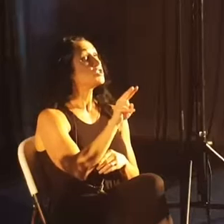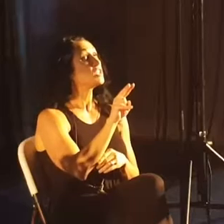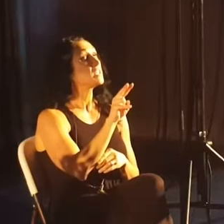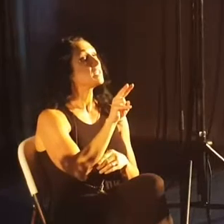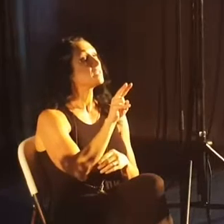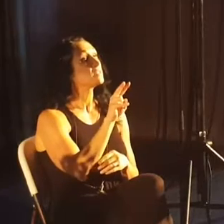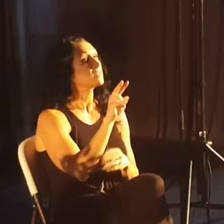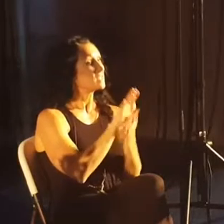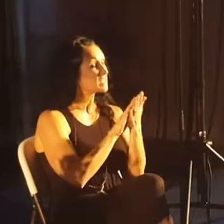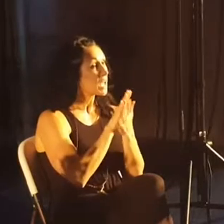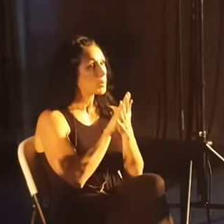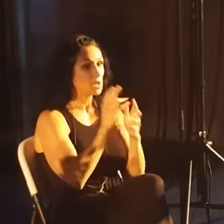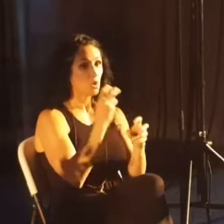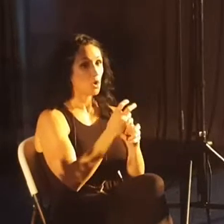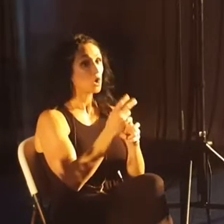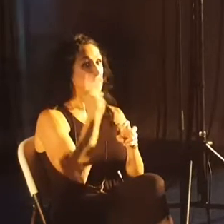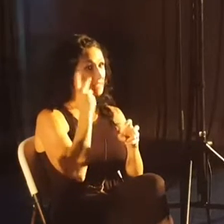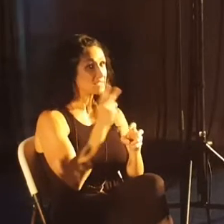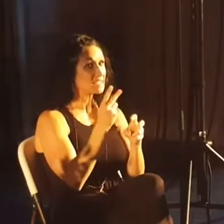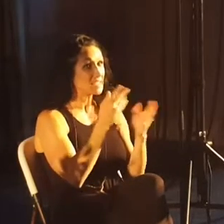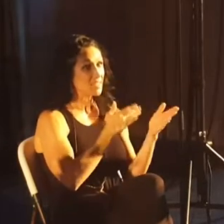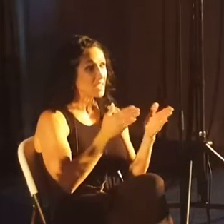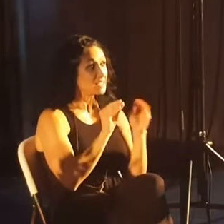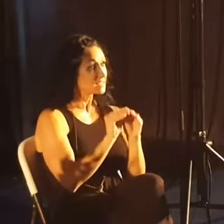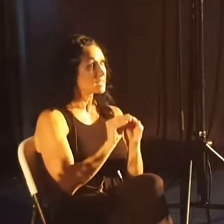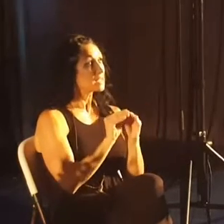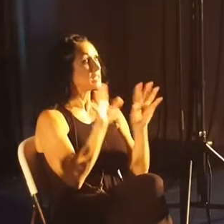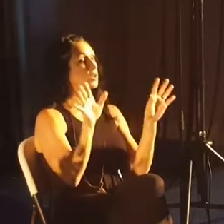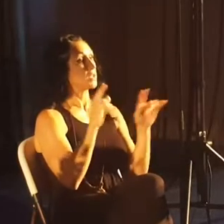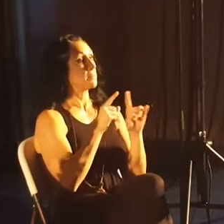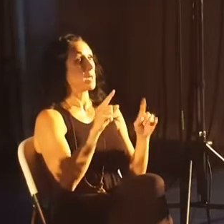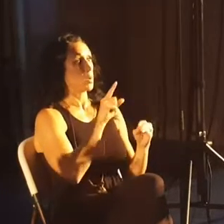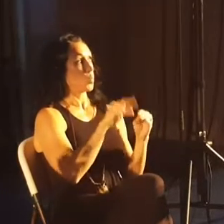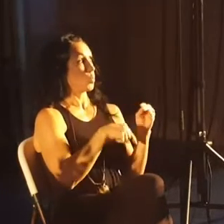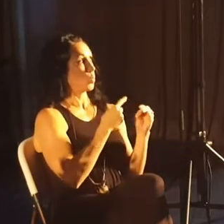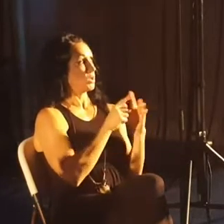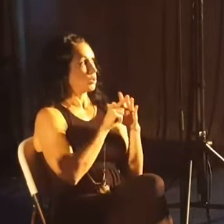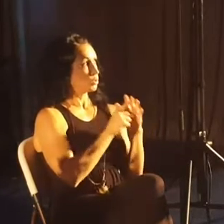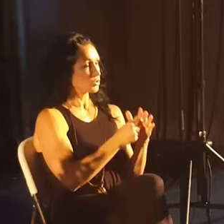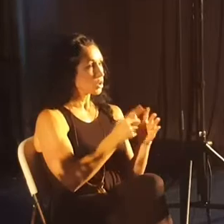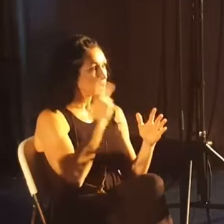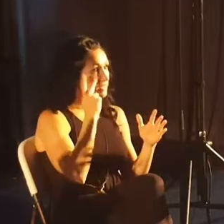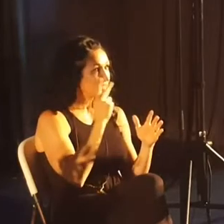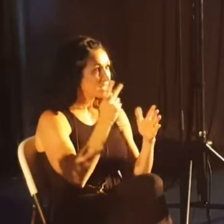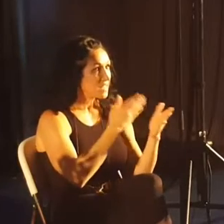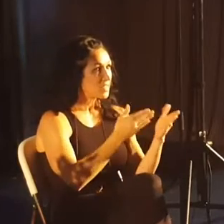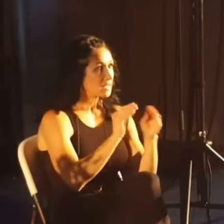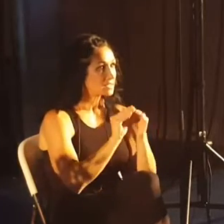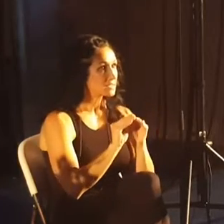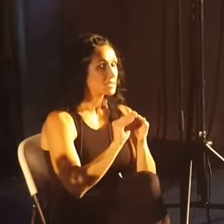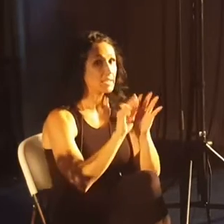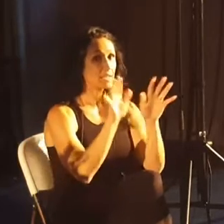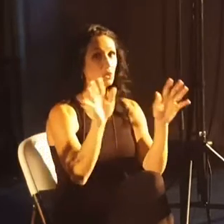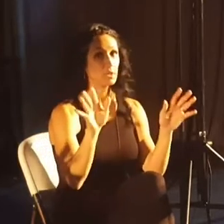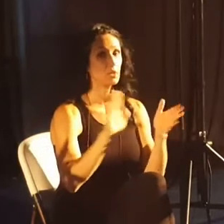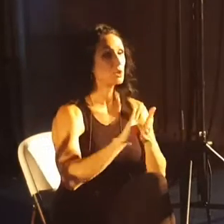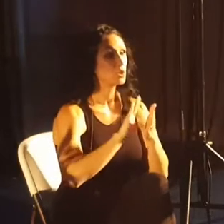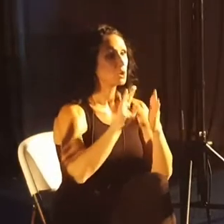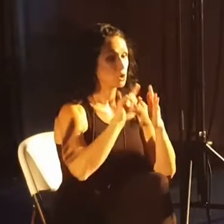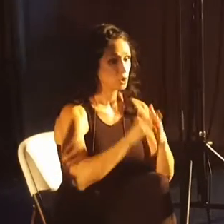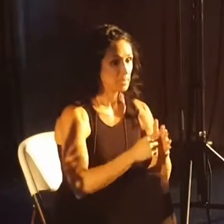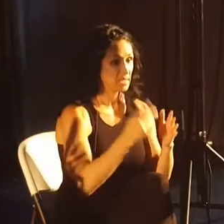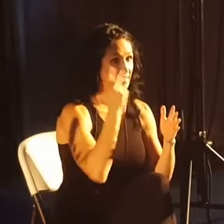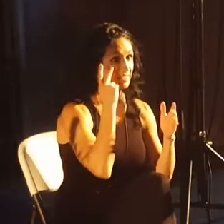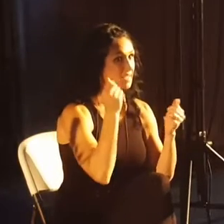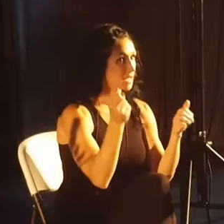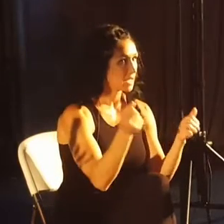it is really hard to see things clearly. But when you start to see things clearly, you begin to see